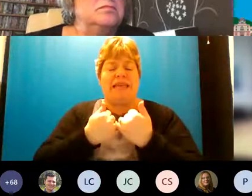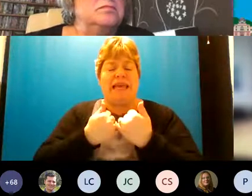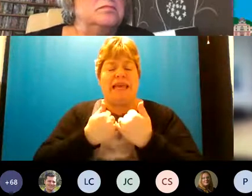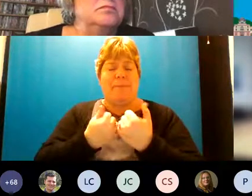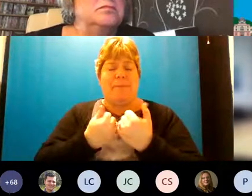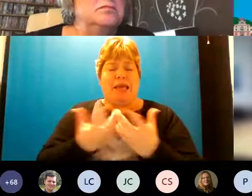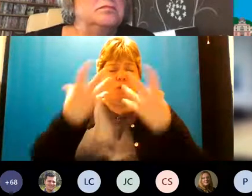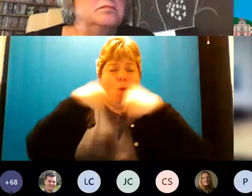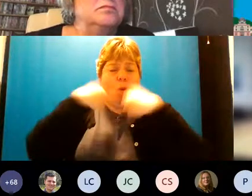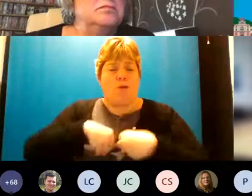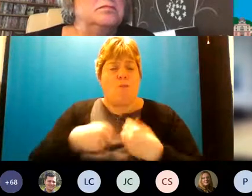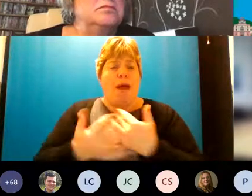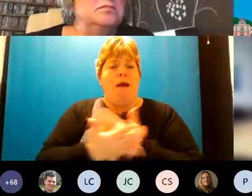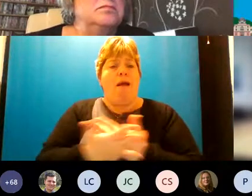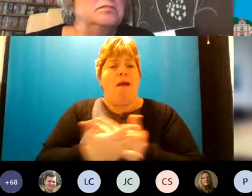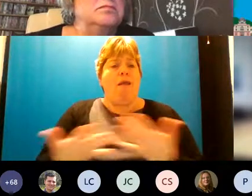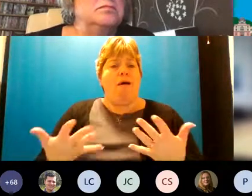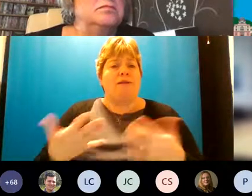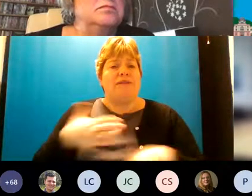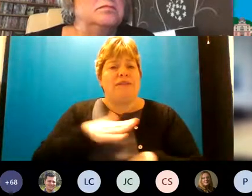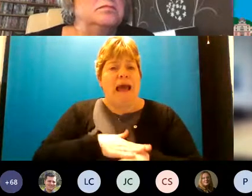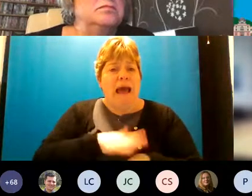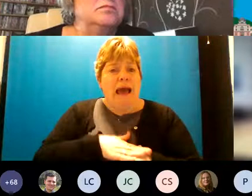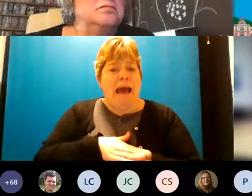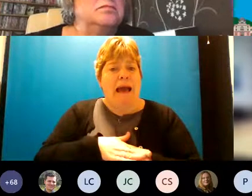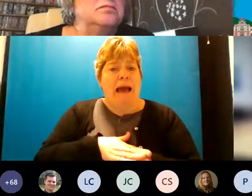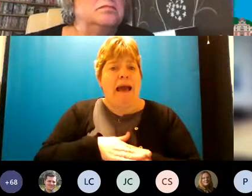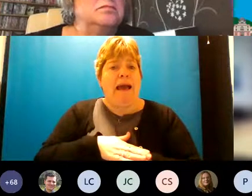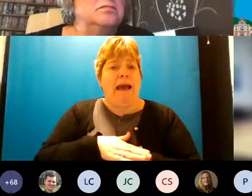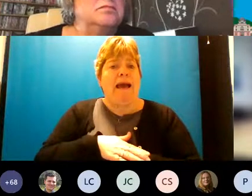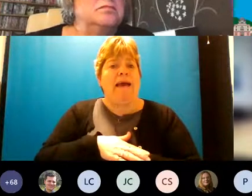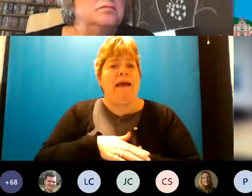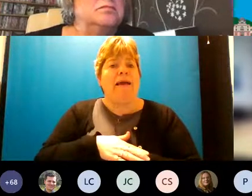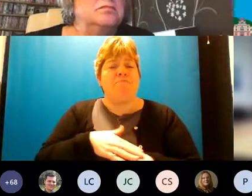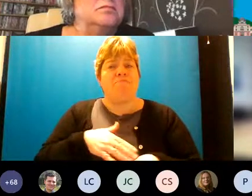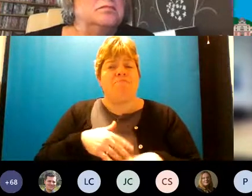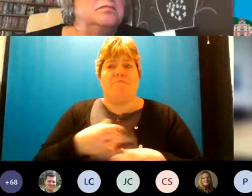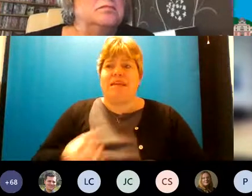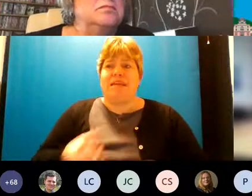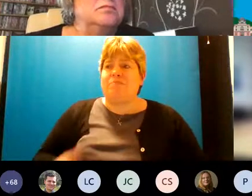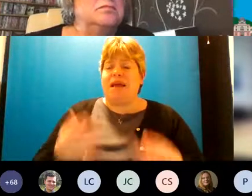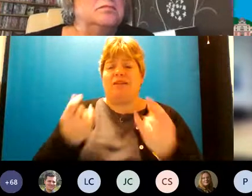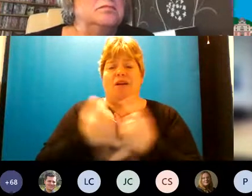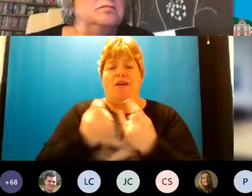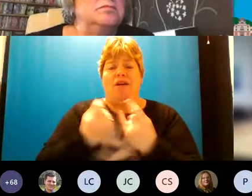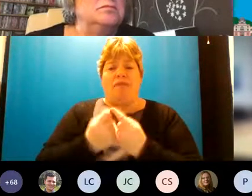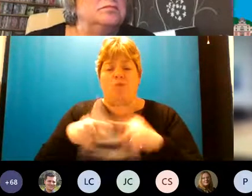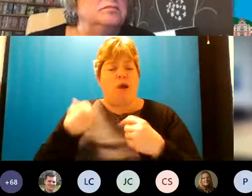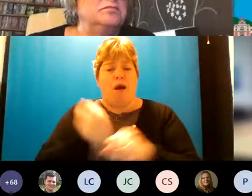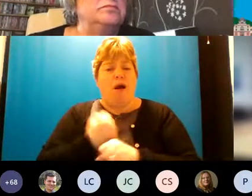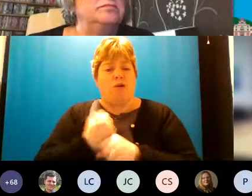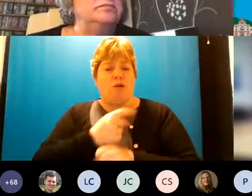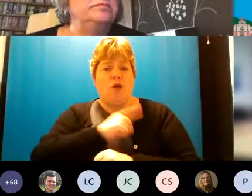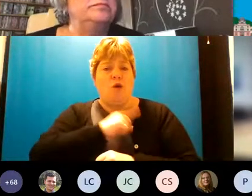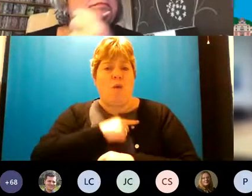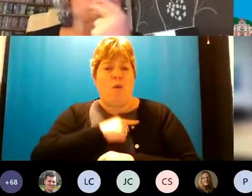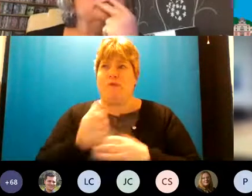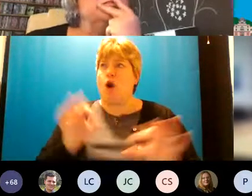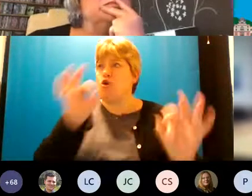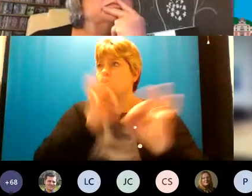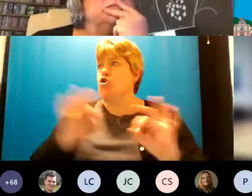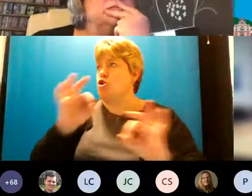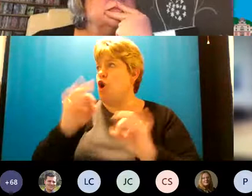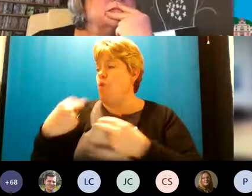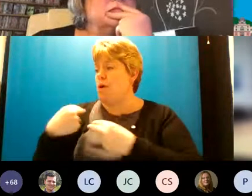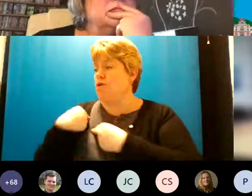by a lot of time being spent on things that we can't really do because we've got no one to pass